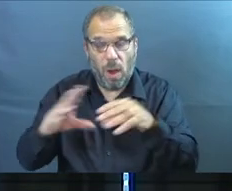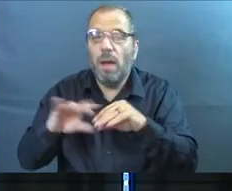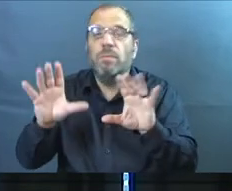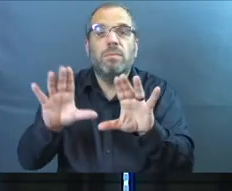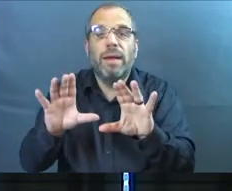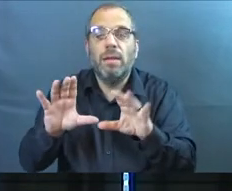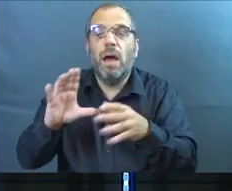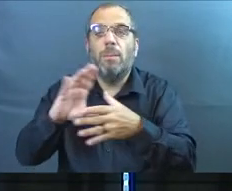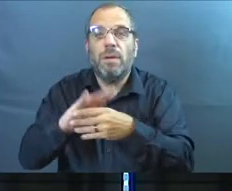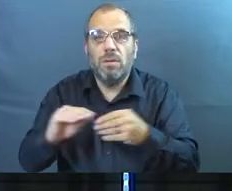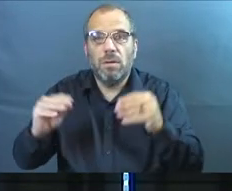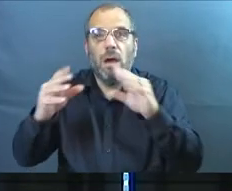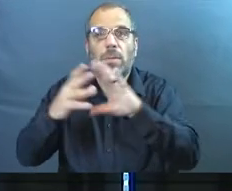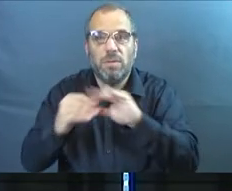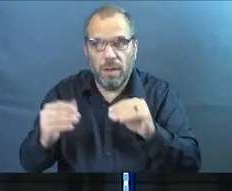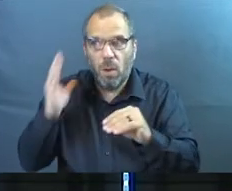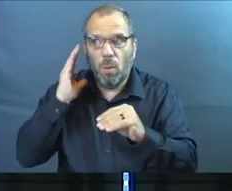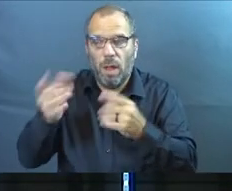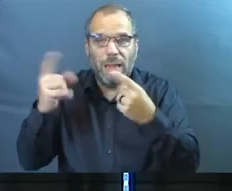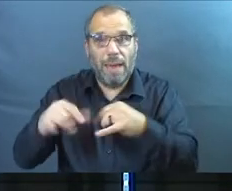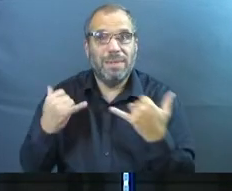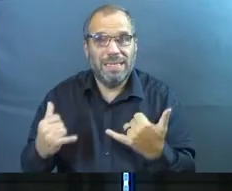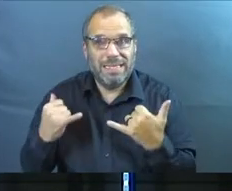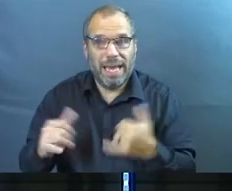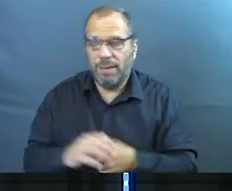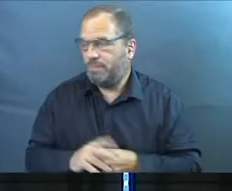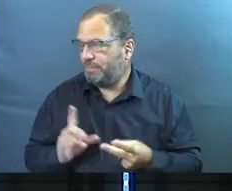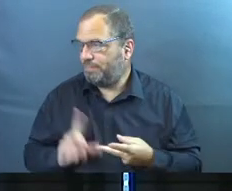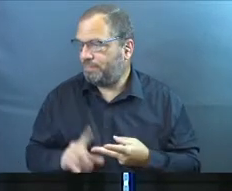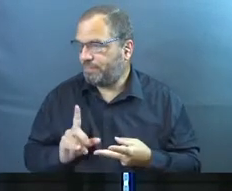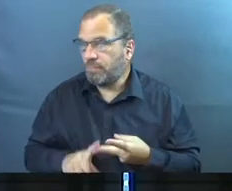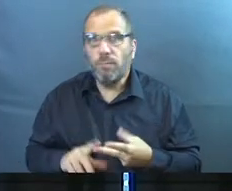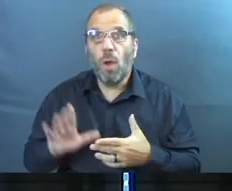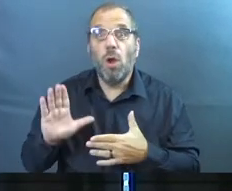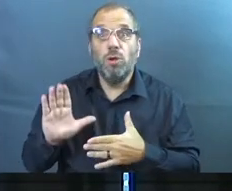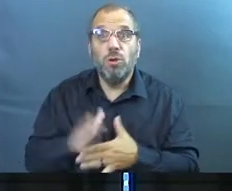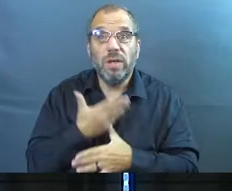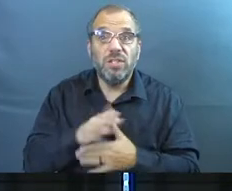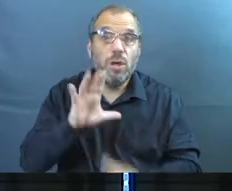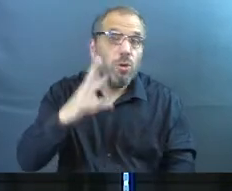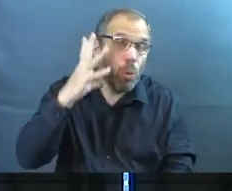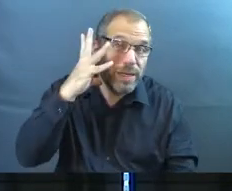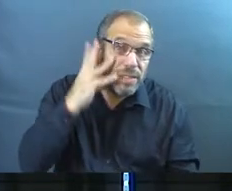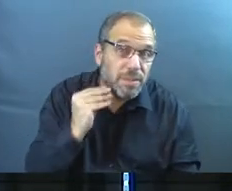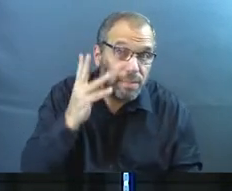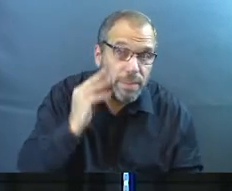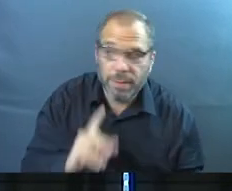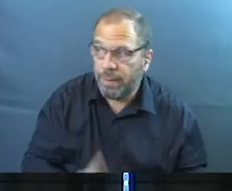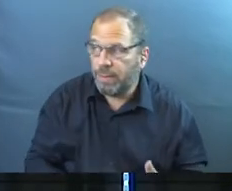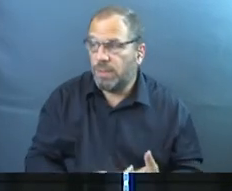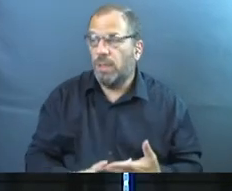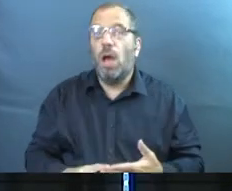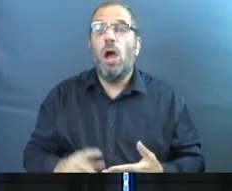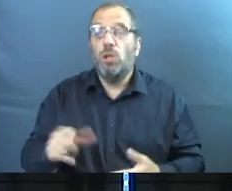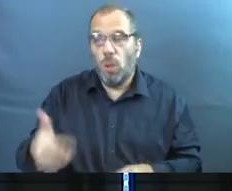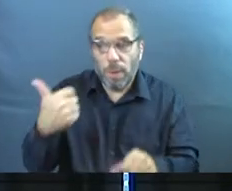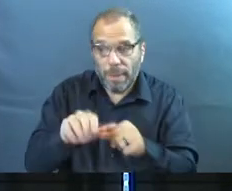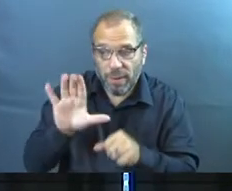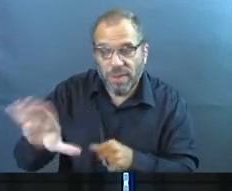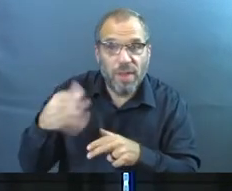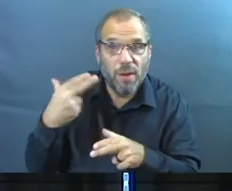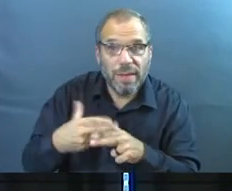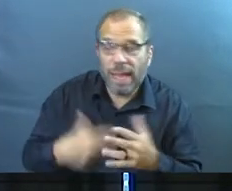some of those conversations will go there today. Some of them, you're going to share real life. You're going to memorize each other's names.